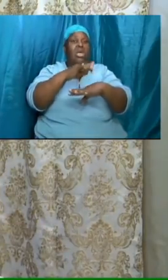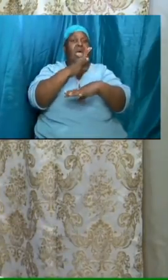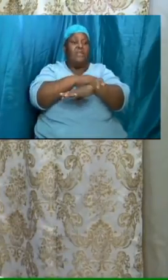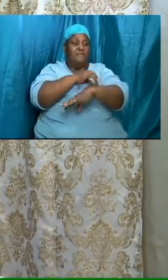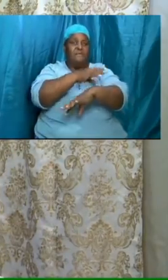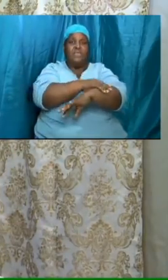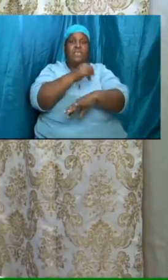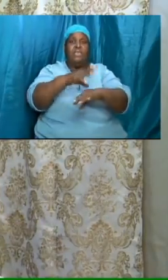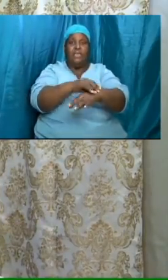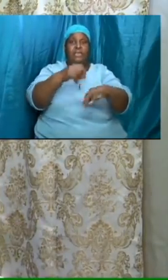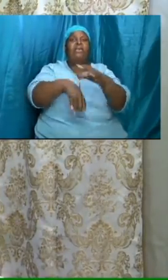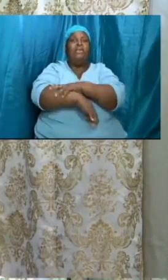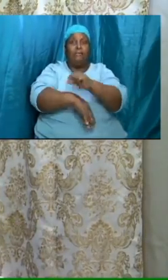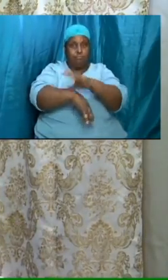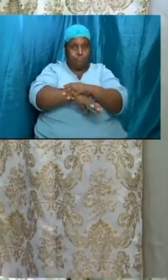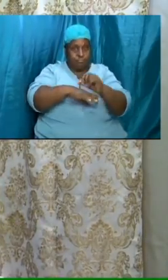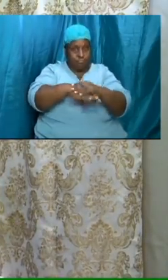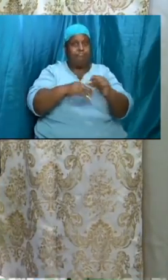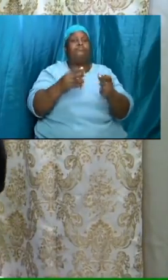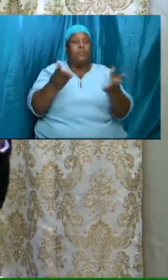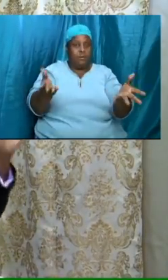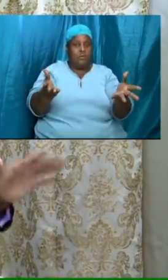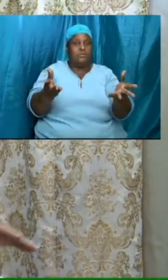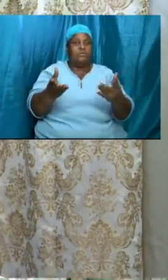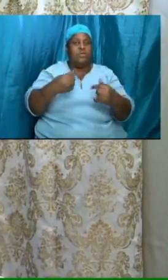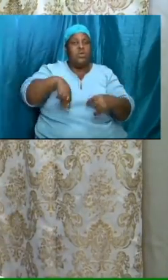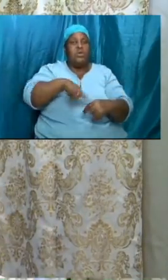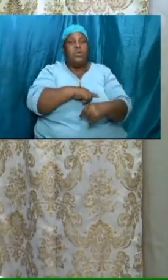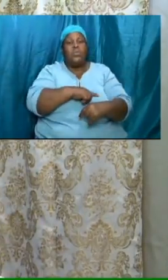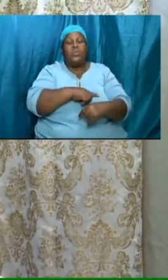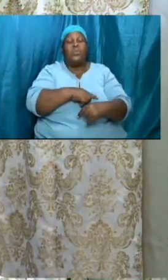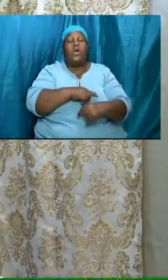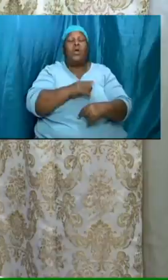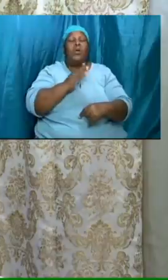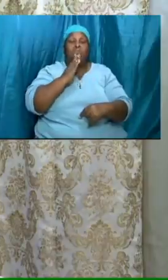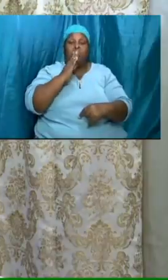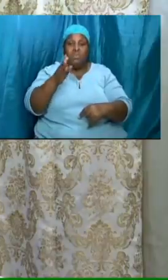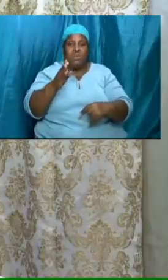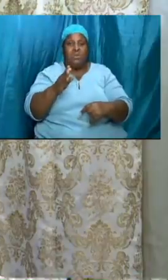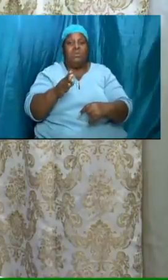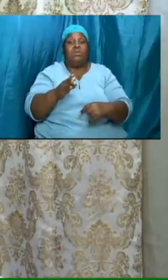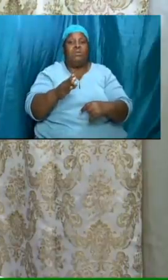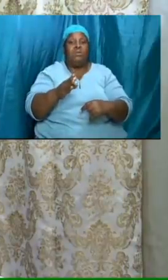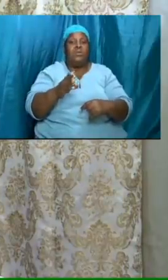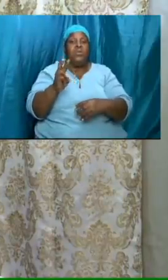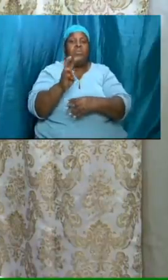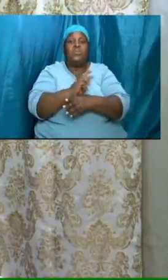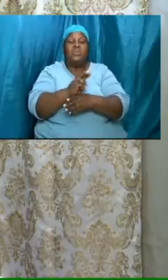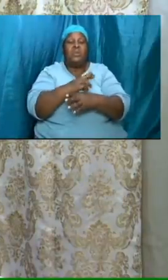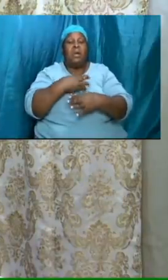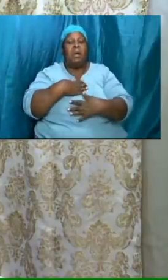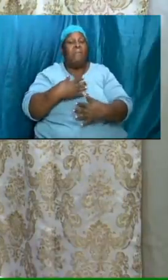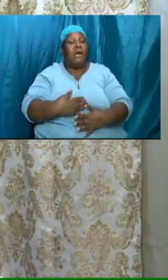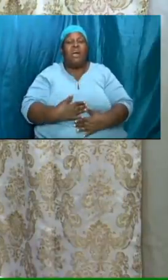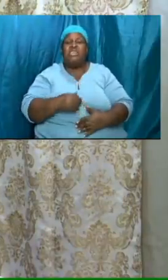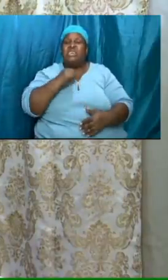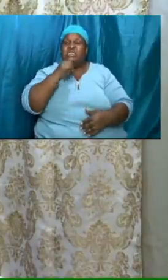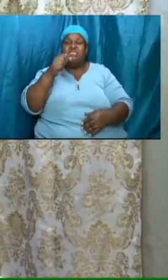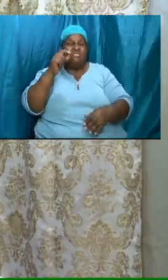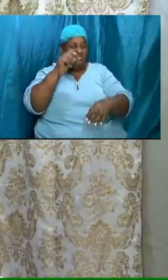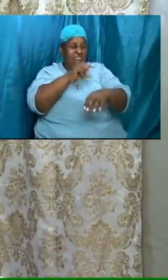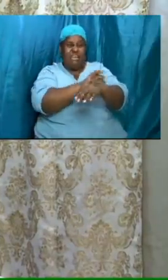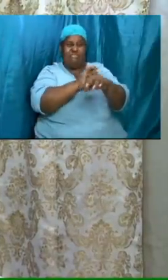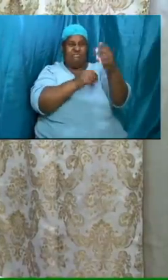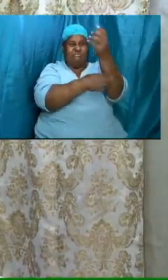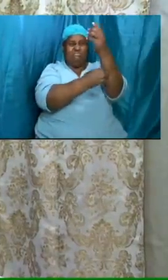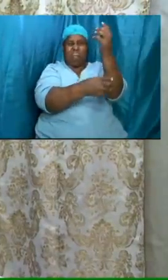fashioned we are going to be closed with a body not this one that we have